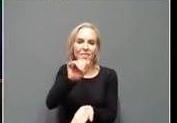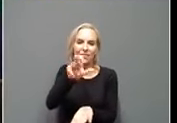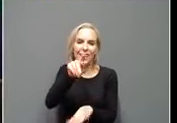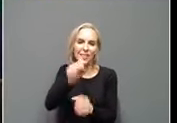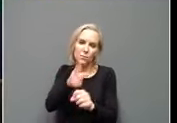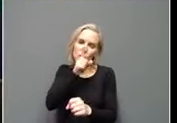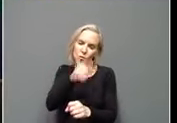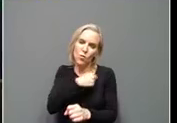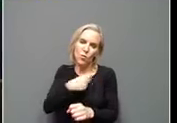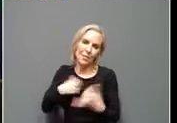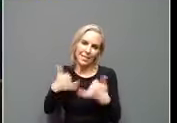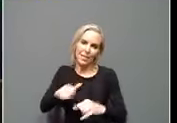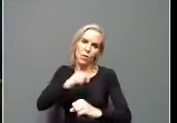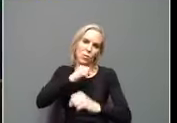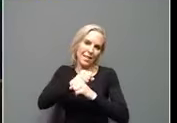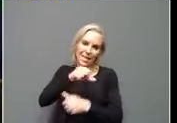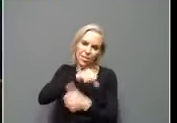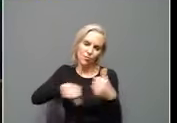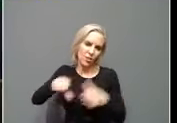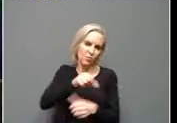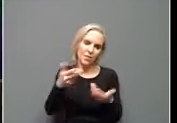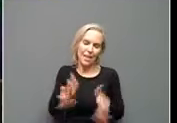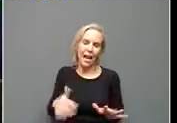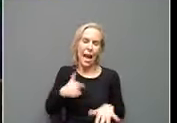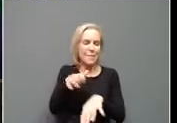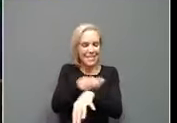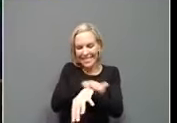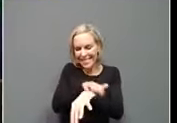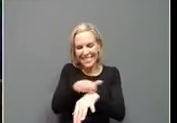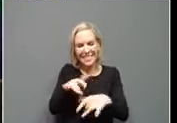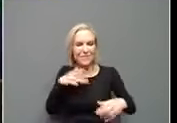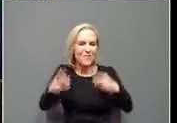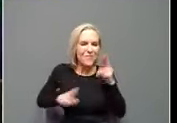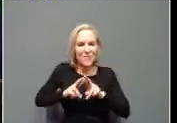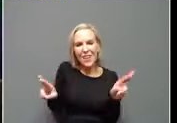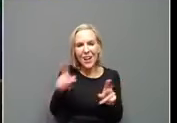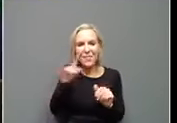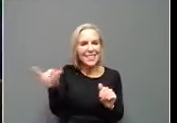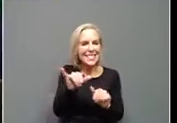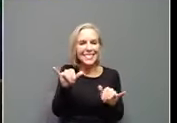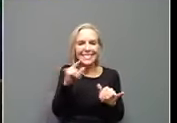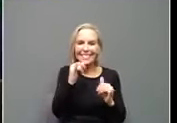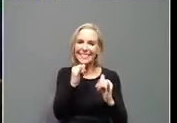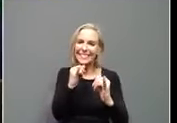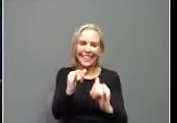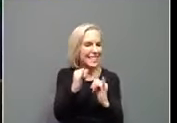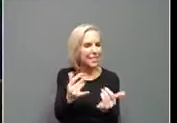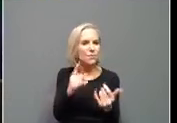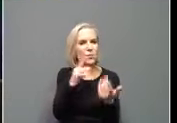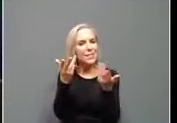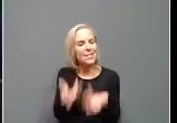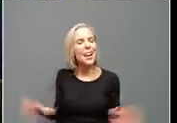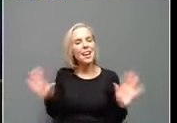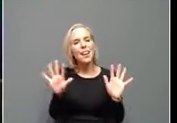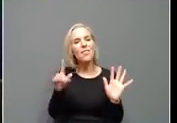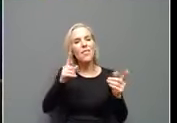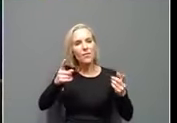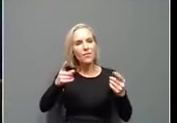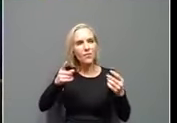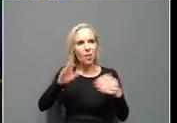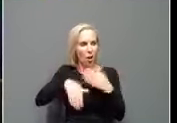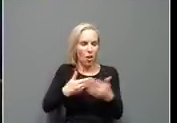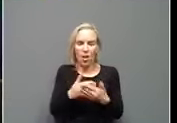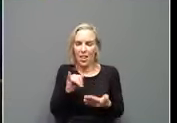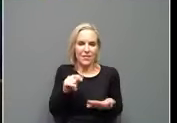protecting each other as we're done. I'm itching just as much as everybody else to be totally done with all of it. There are